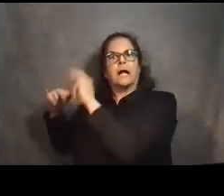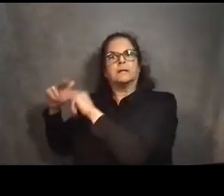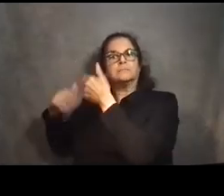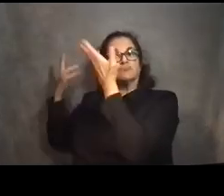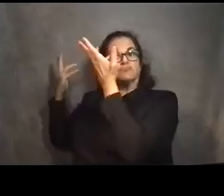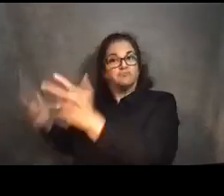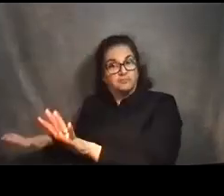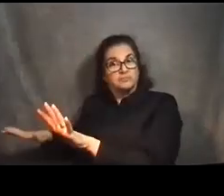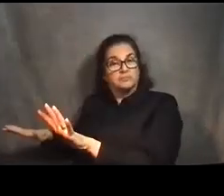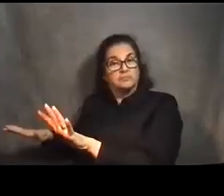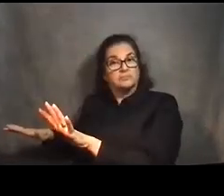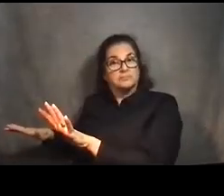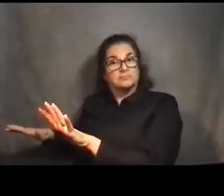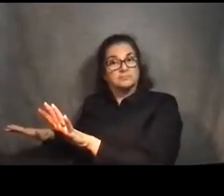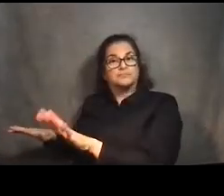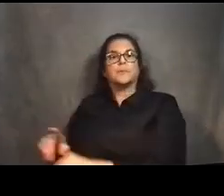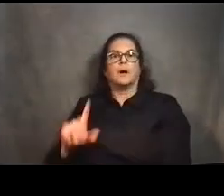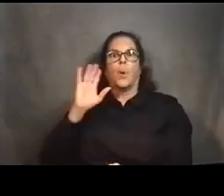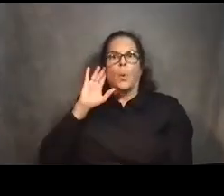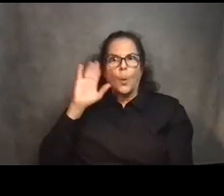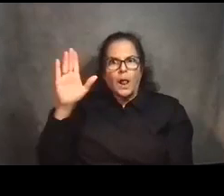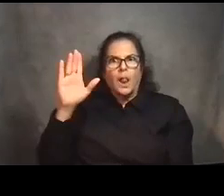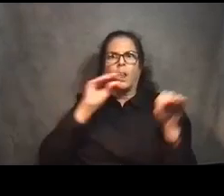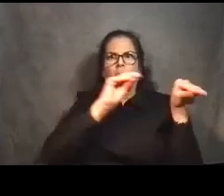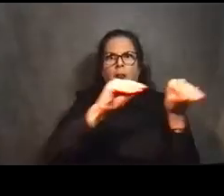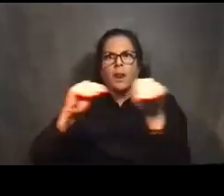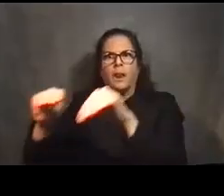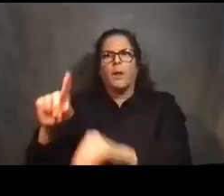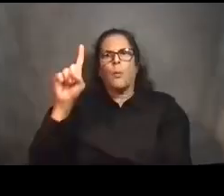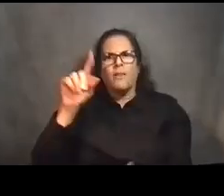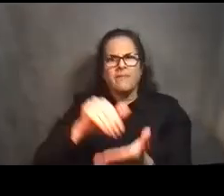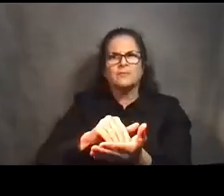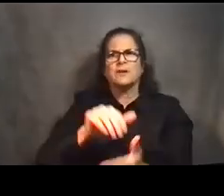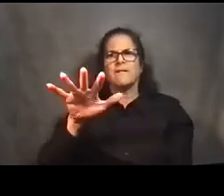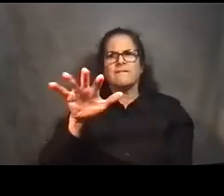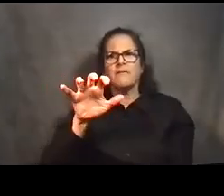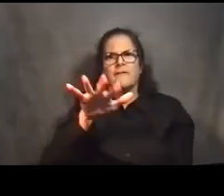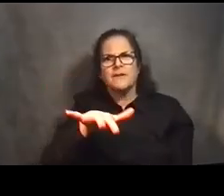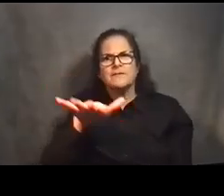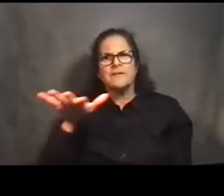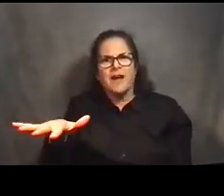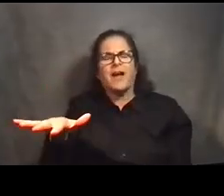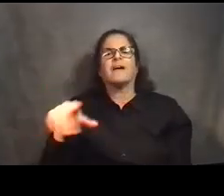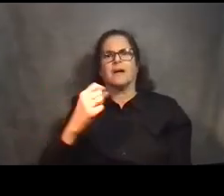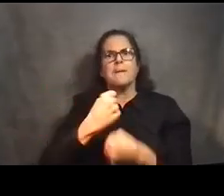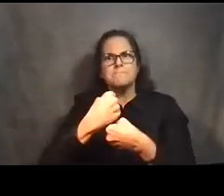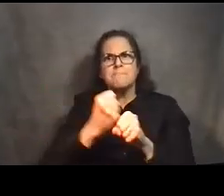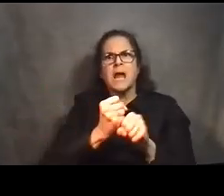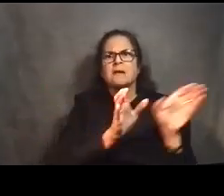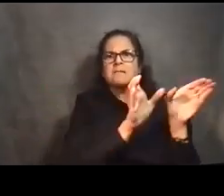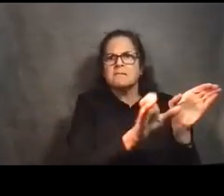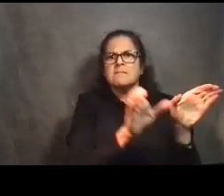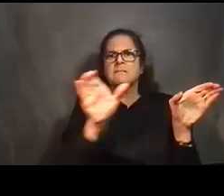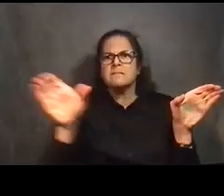new structure will actually consist of 1,555 precast segments. As Mikhail said, these are all being prefabricated